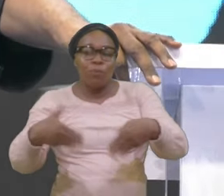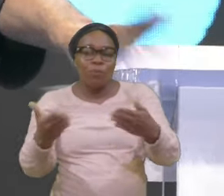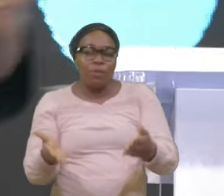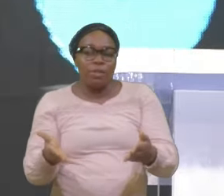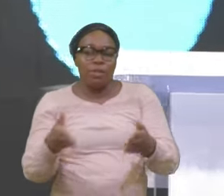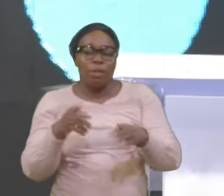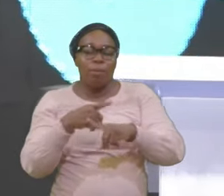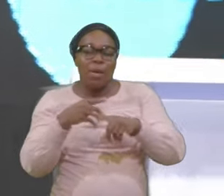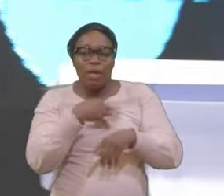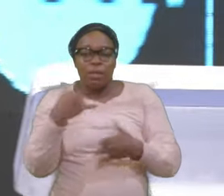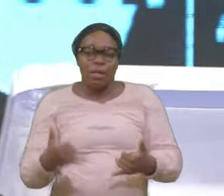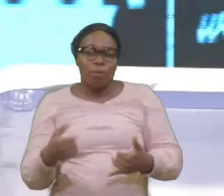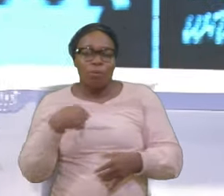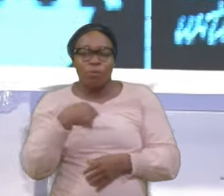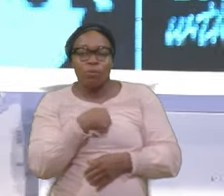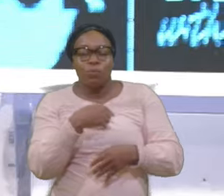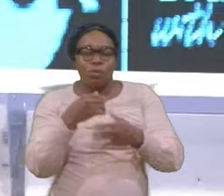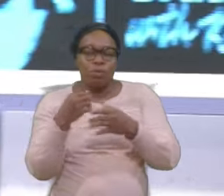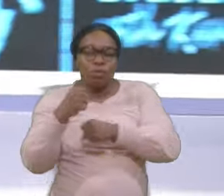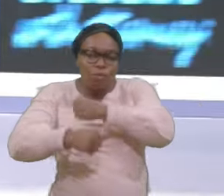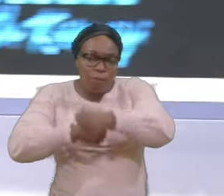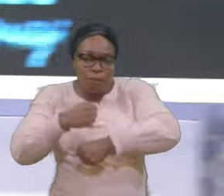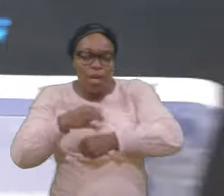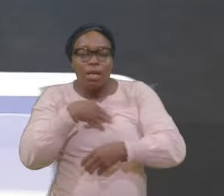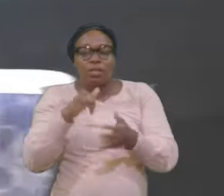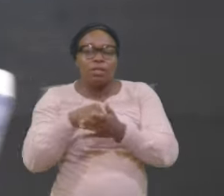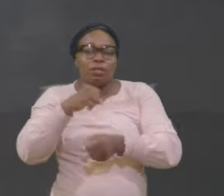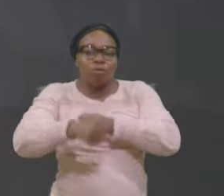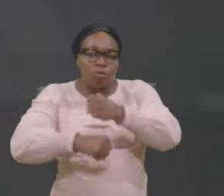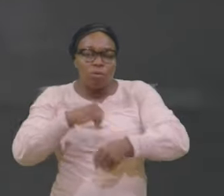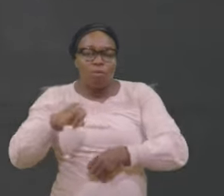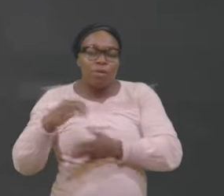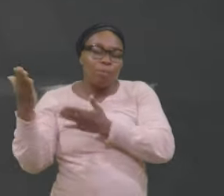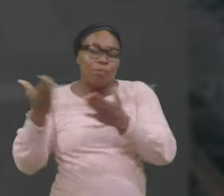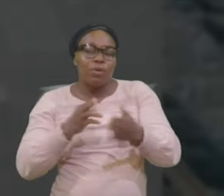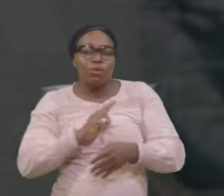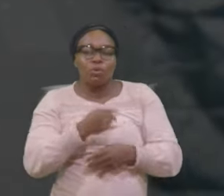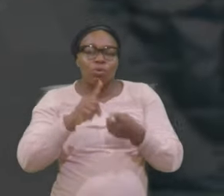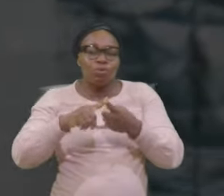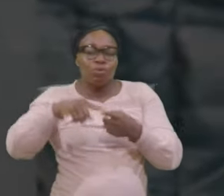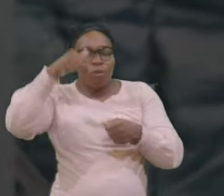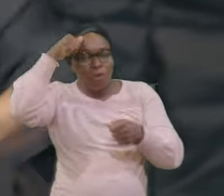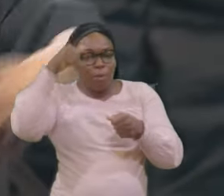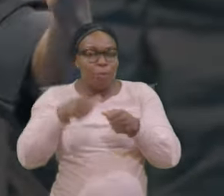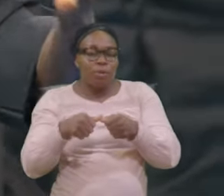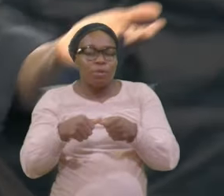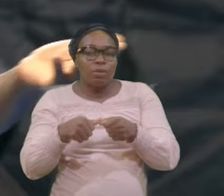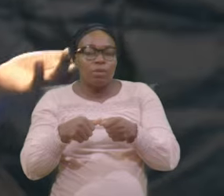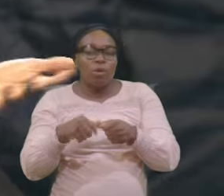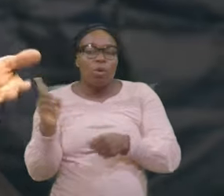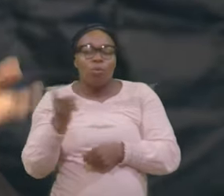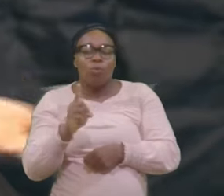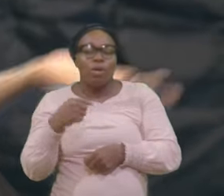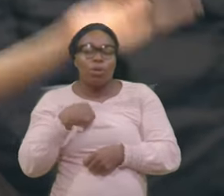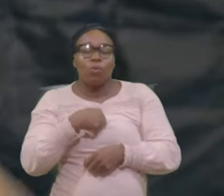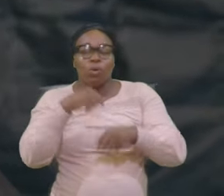And that Suffering Brings us To remembrance Where we Could have been What we could Have